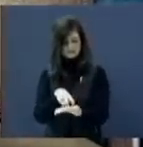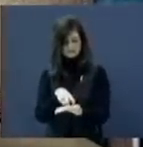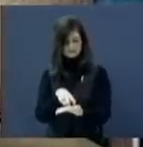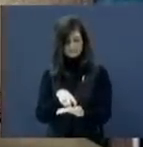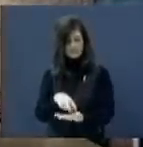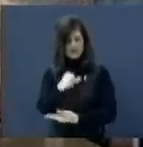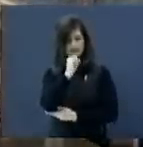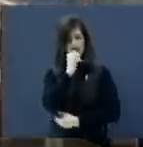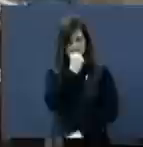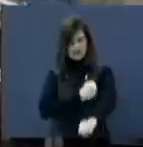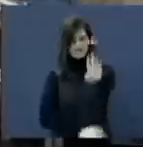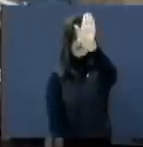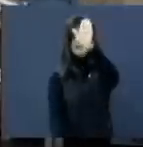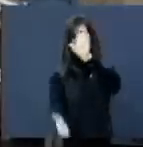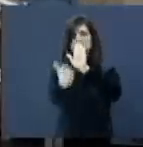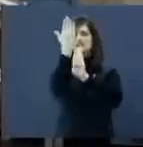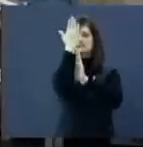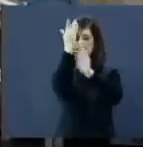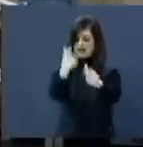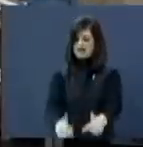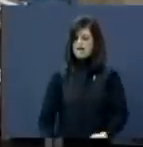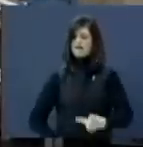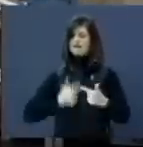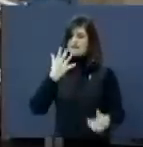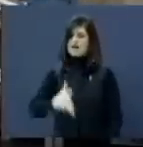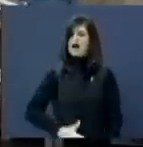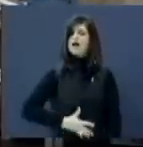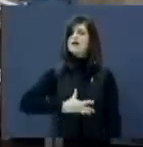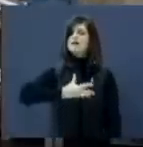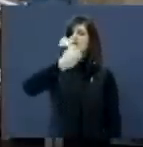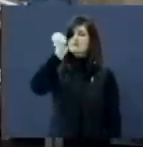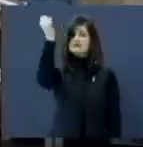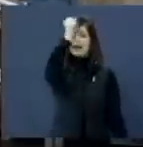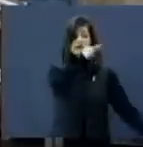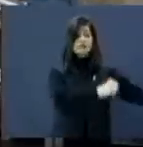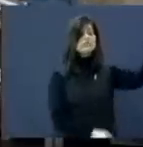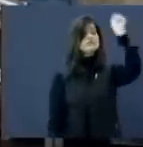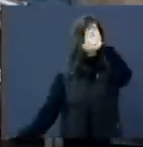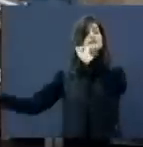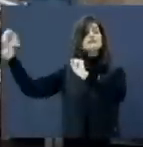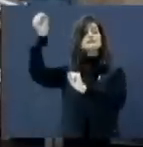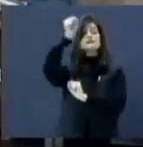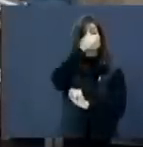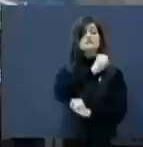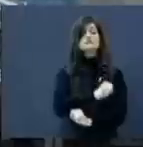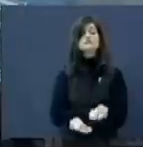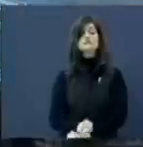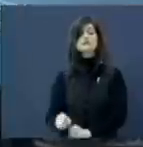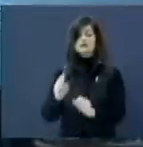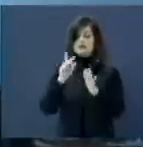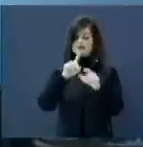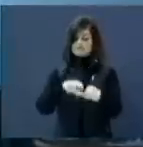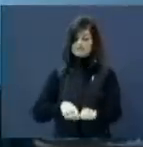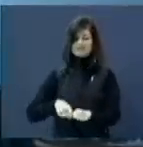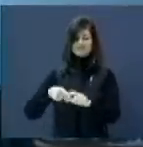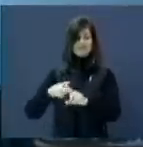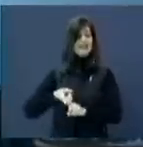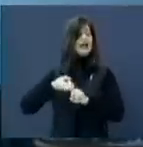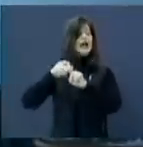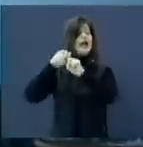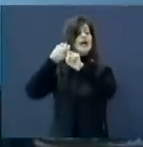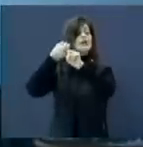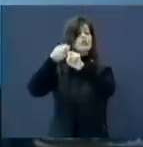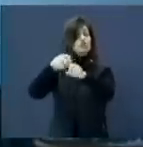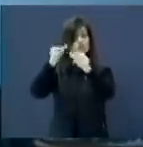As I face life's raging seas The anchor holds